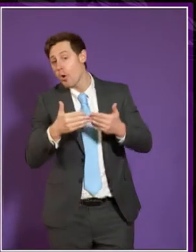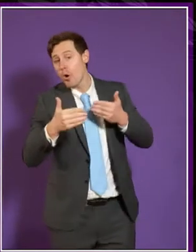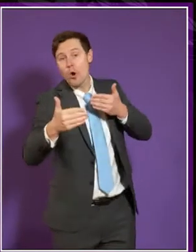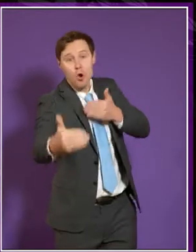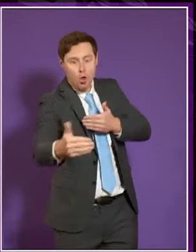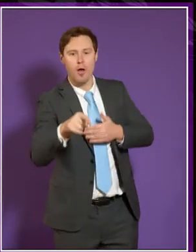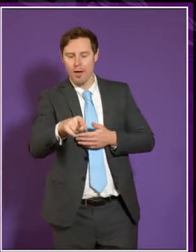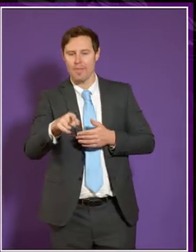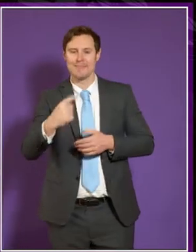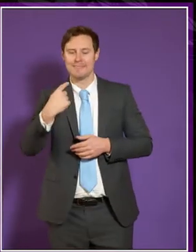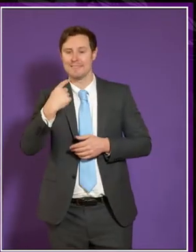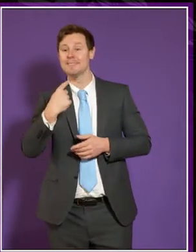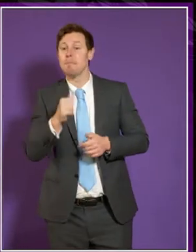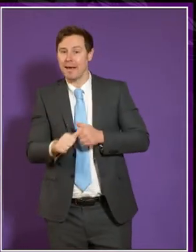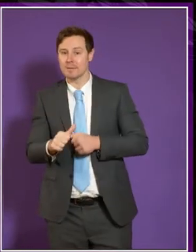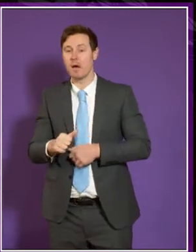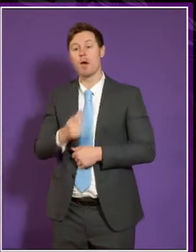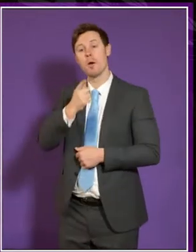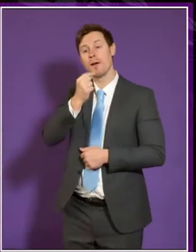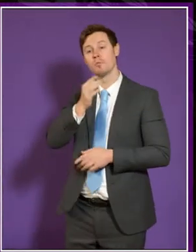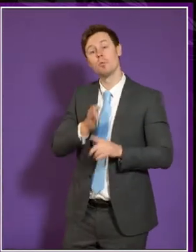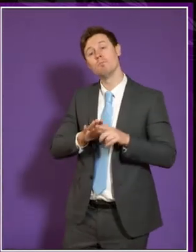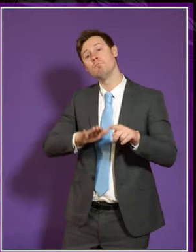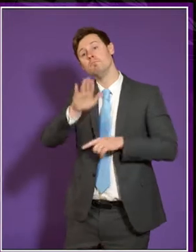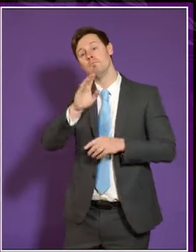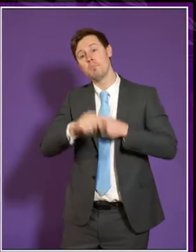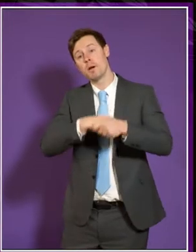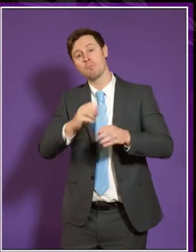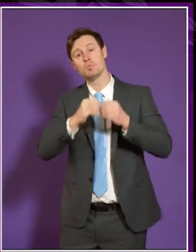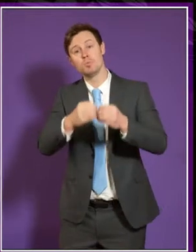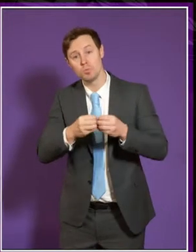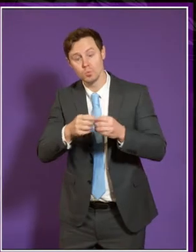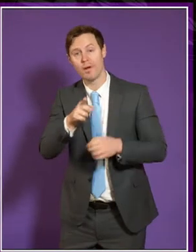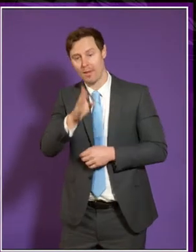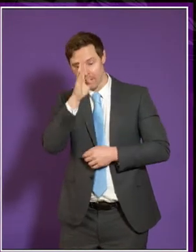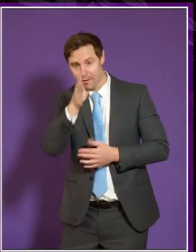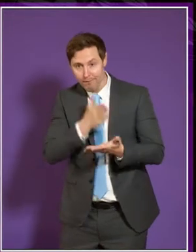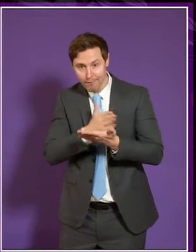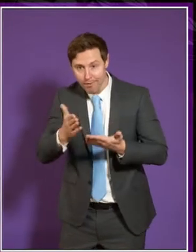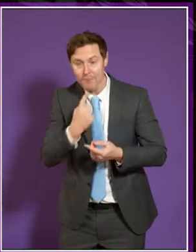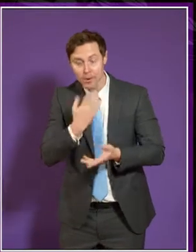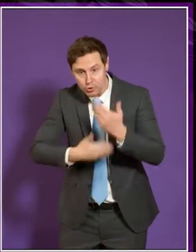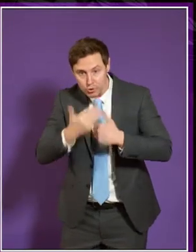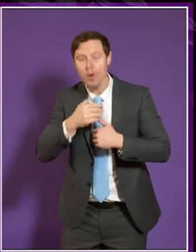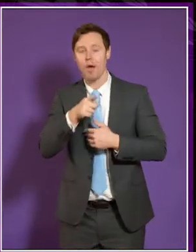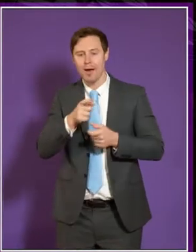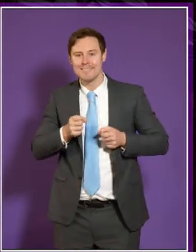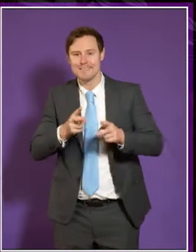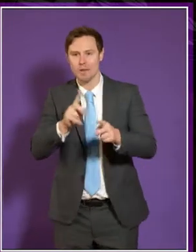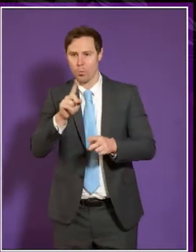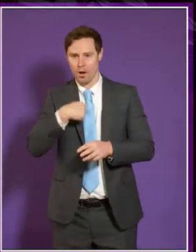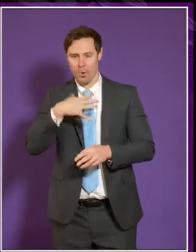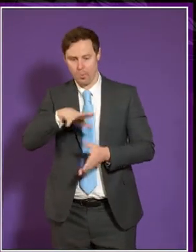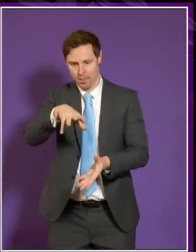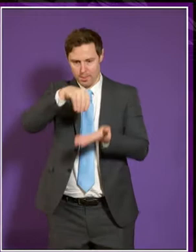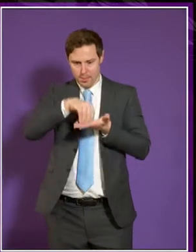think that's probably better for potential students in that you then have your transparency and clarity about the system and what kinds of things